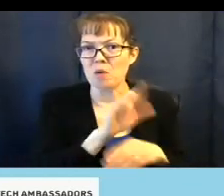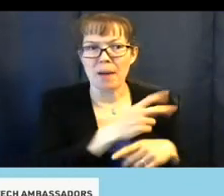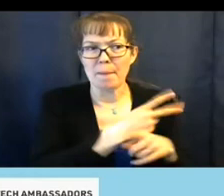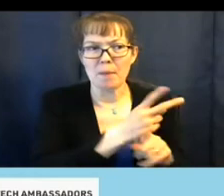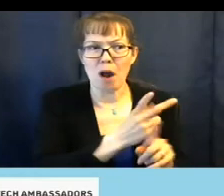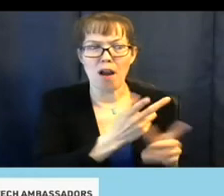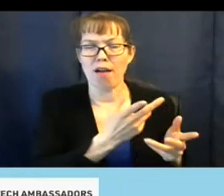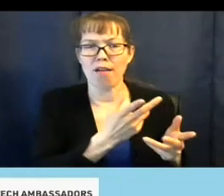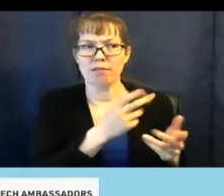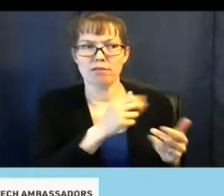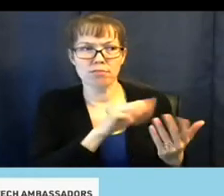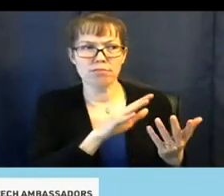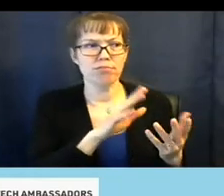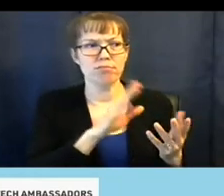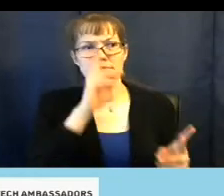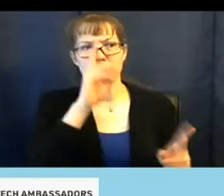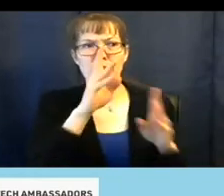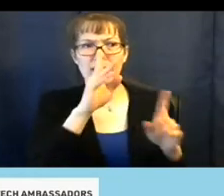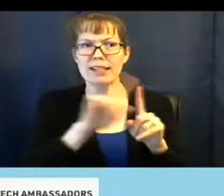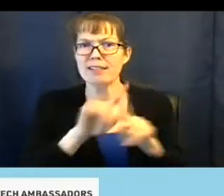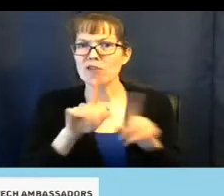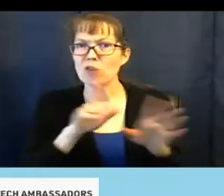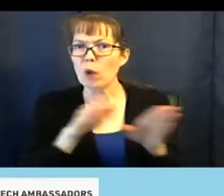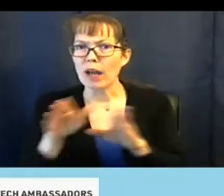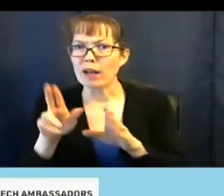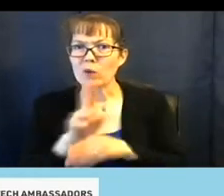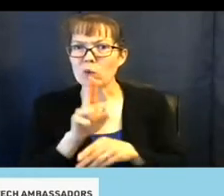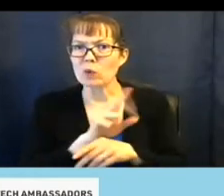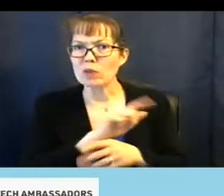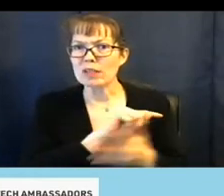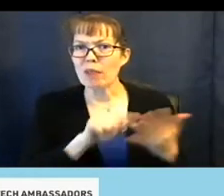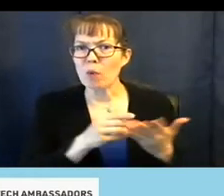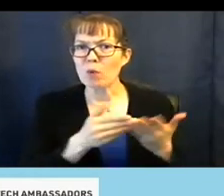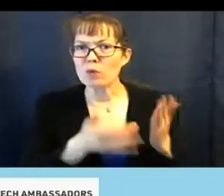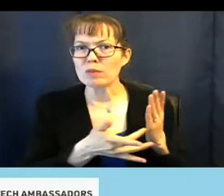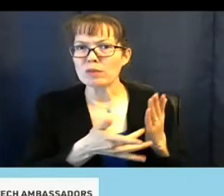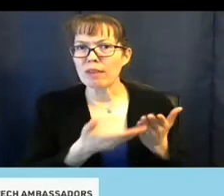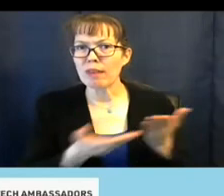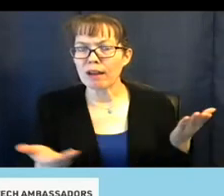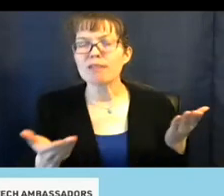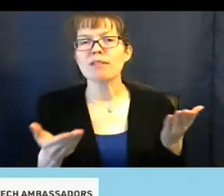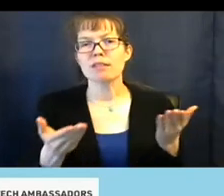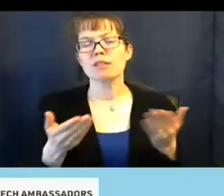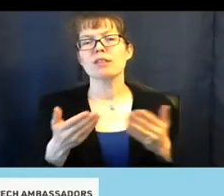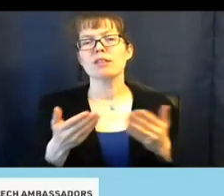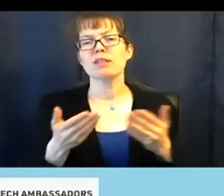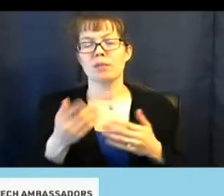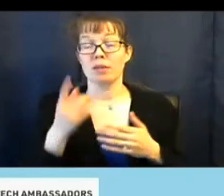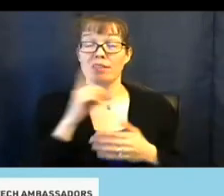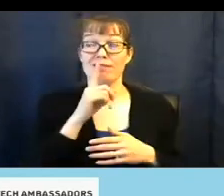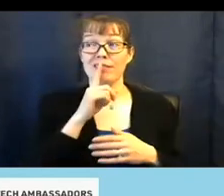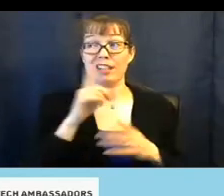ways of using it. But it would be a, like, great